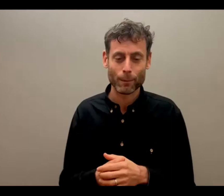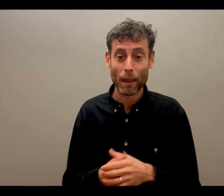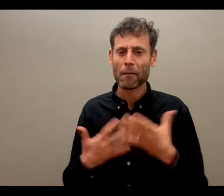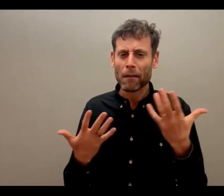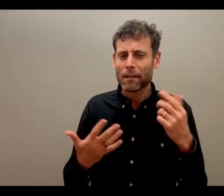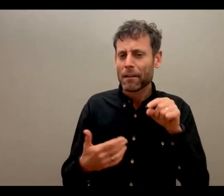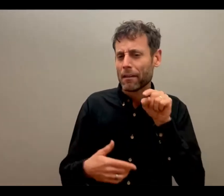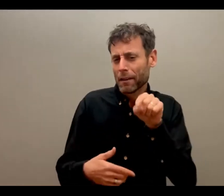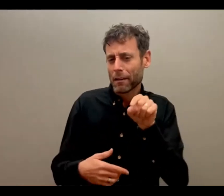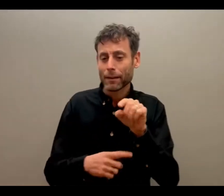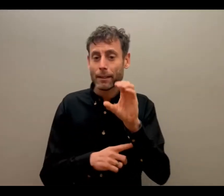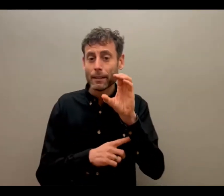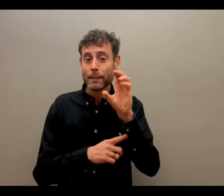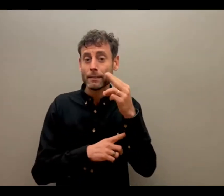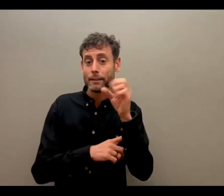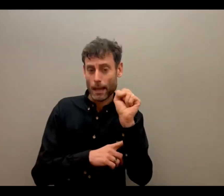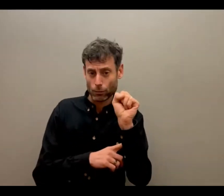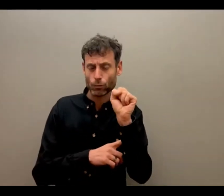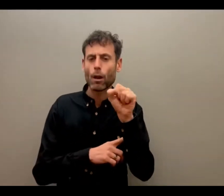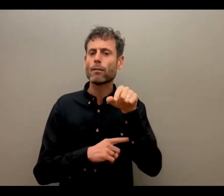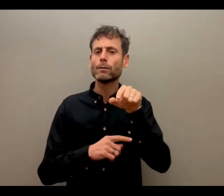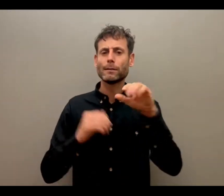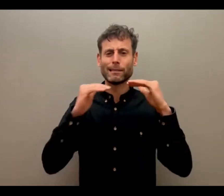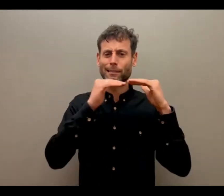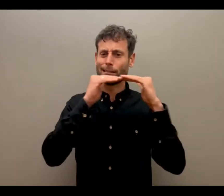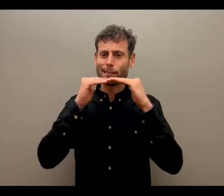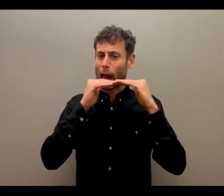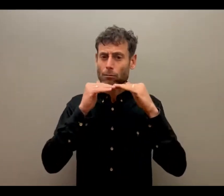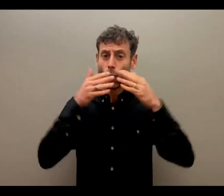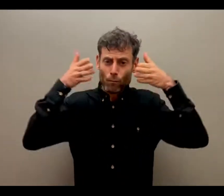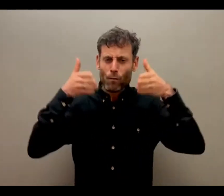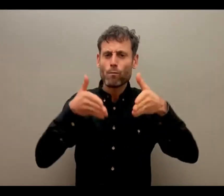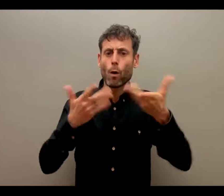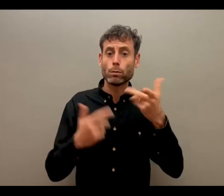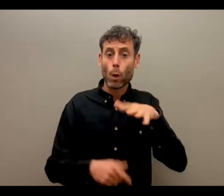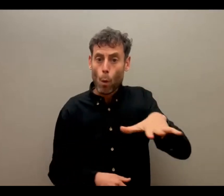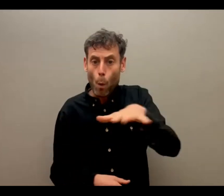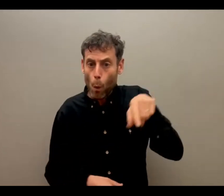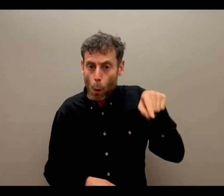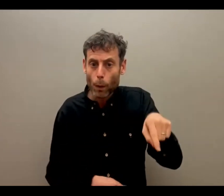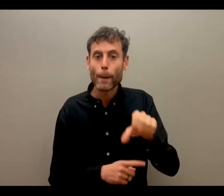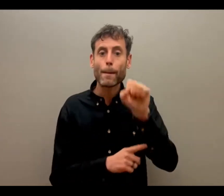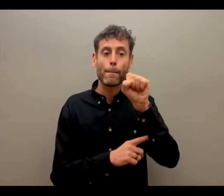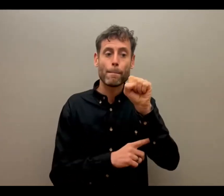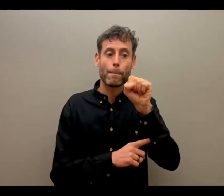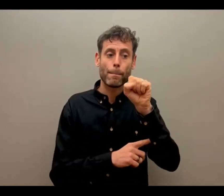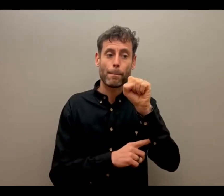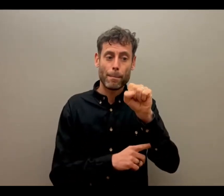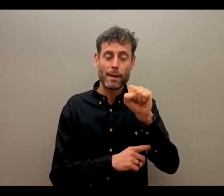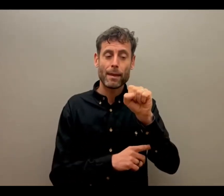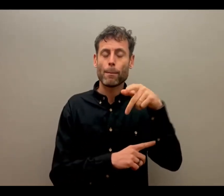the focus of the core humanitarian standard, localization, PSEAH, and disability inclusive development.